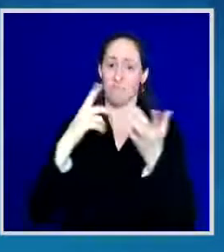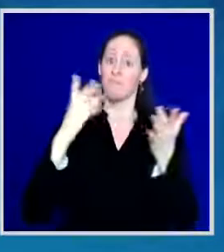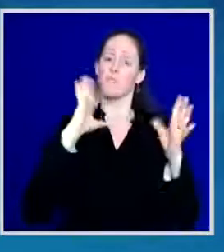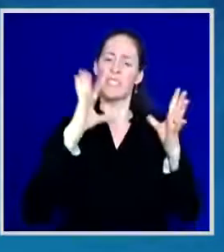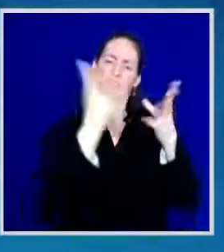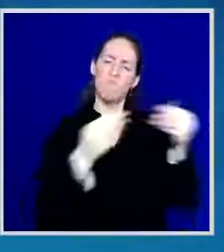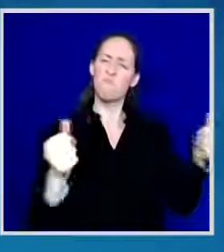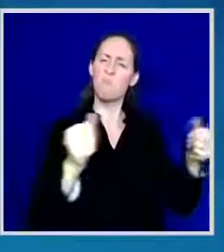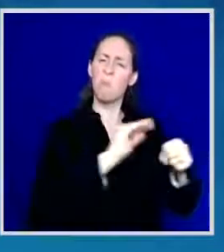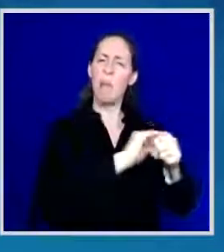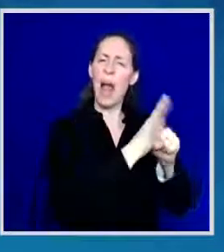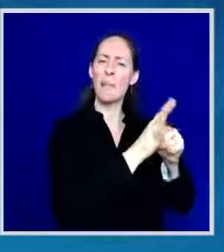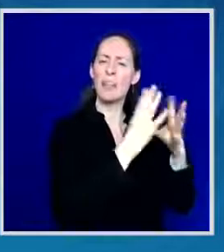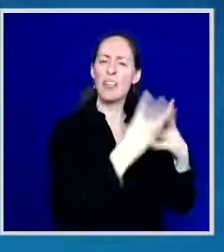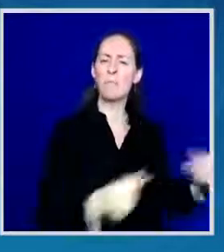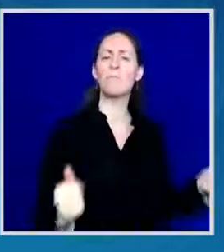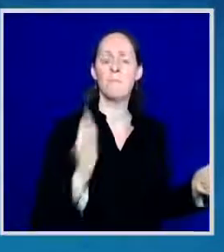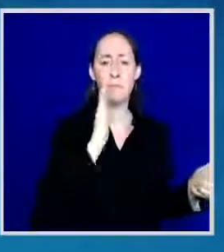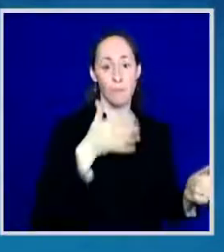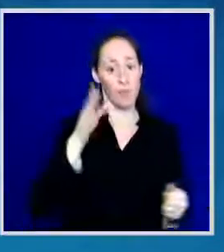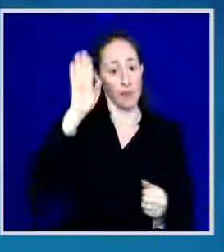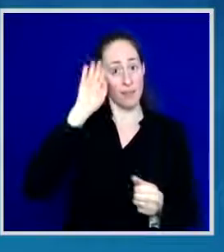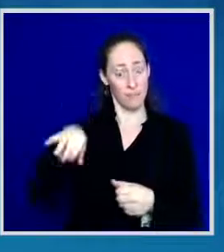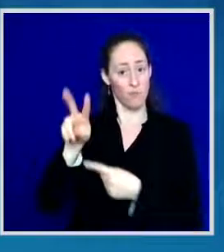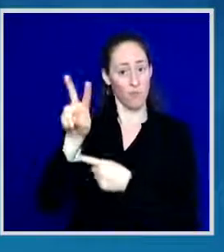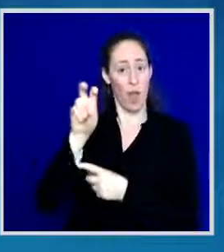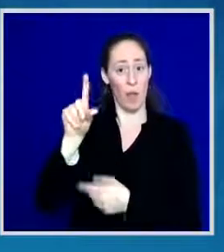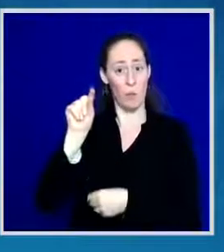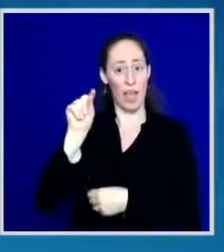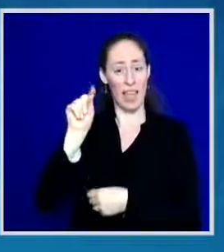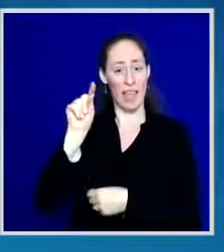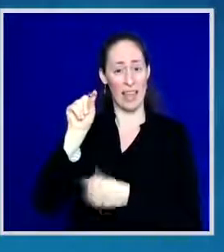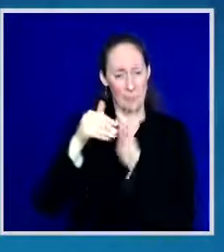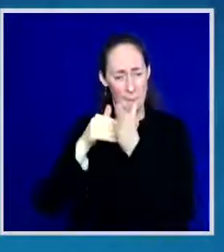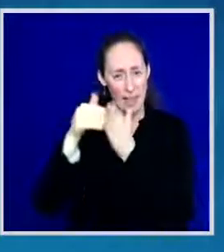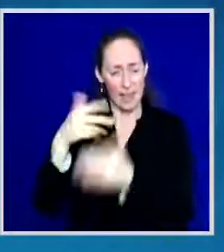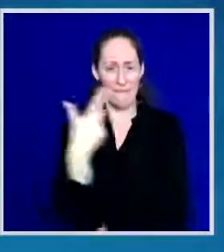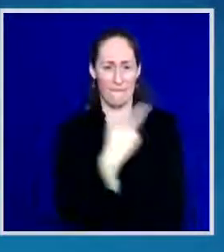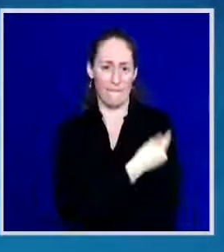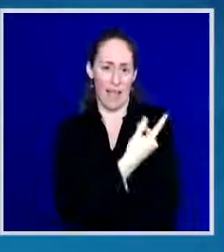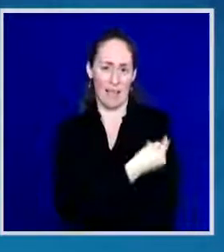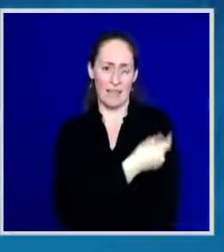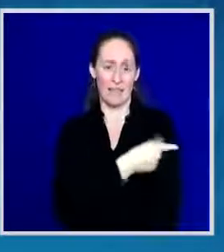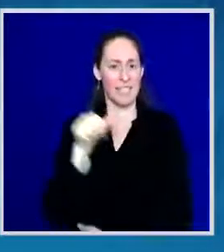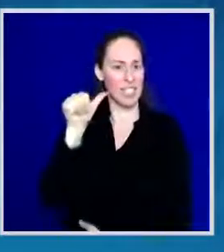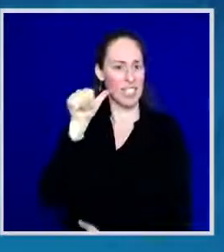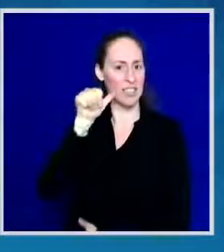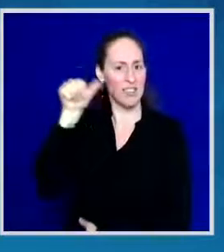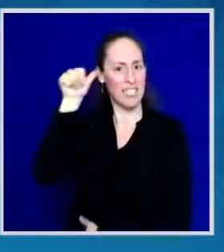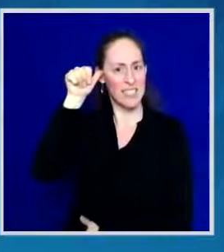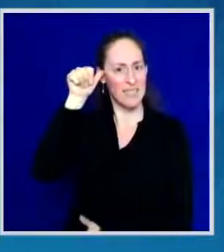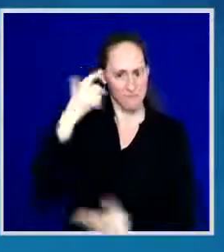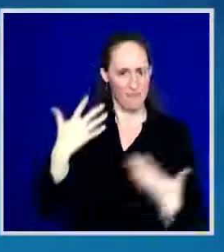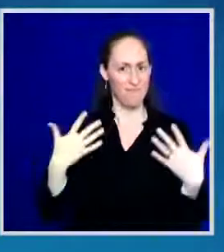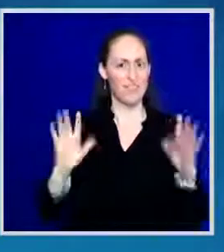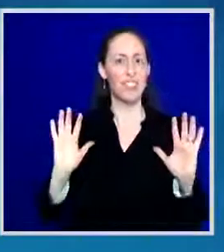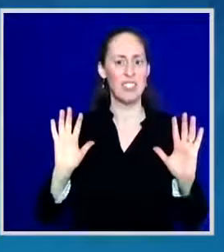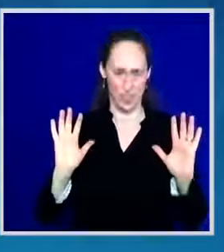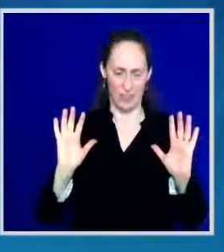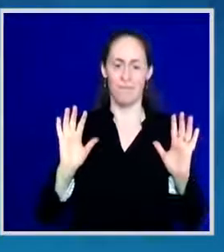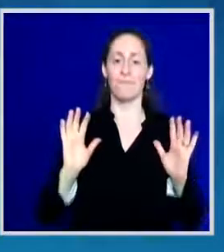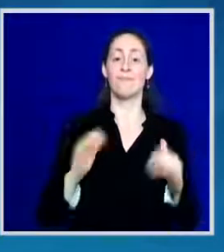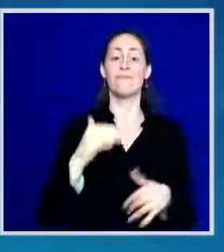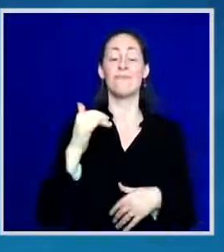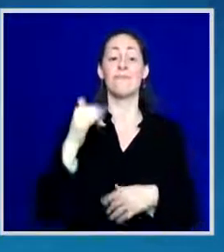vaccine shots had been administered around the United States. And the Biden administration has been working overtime to make sure